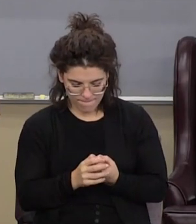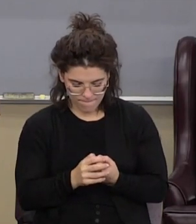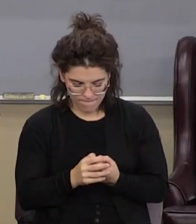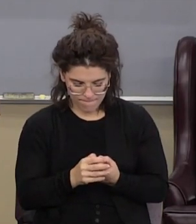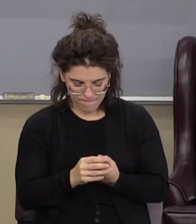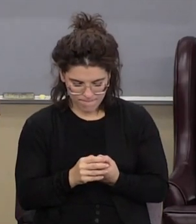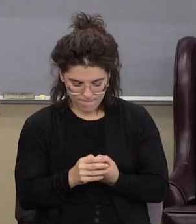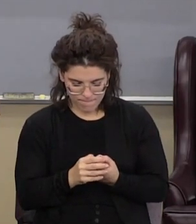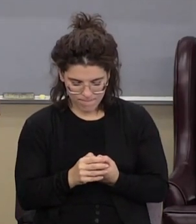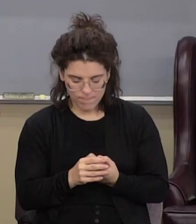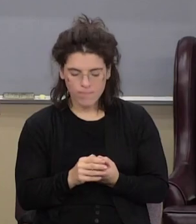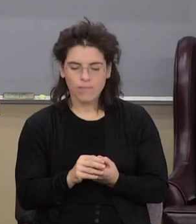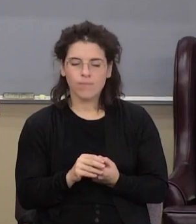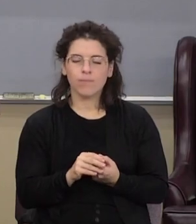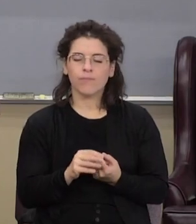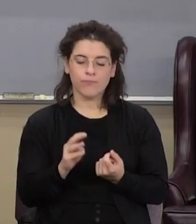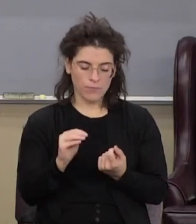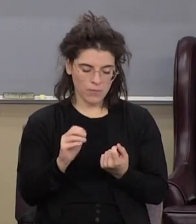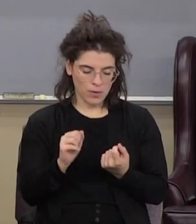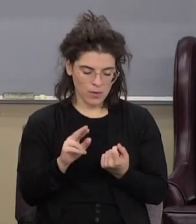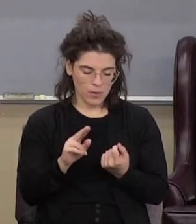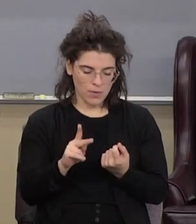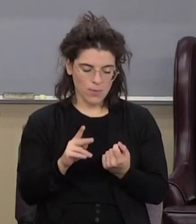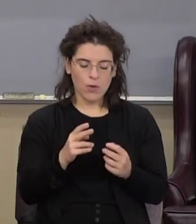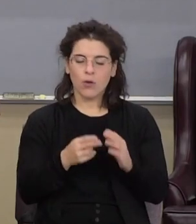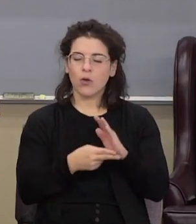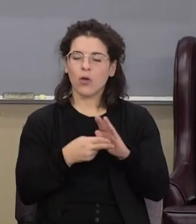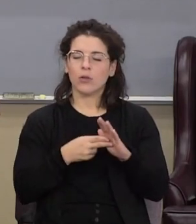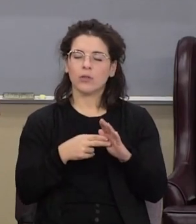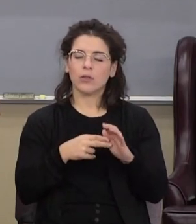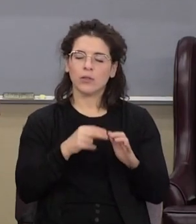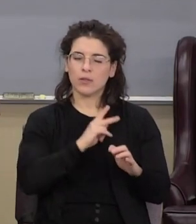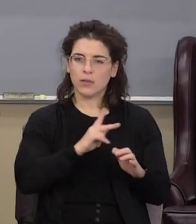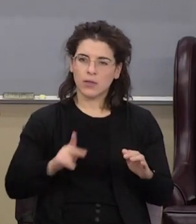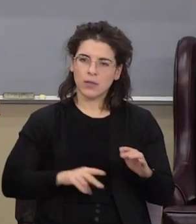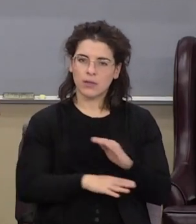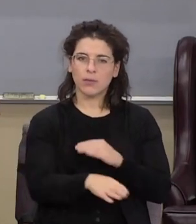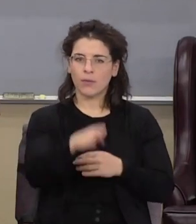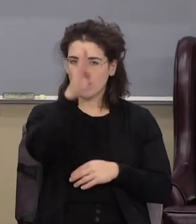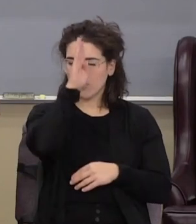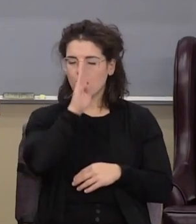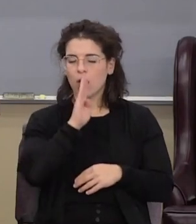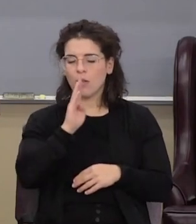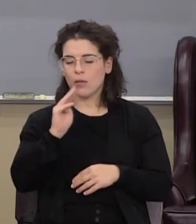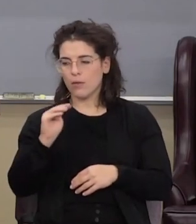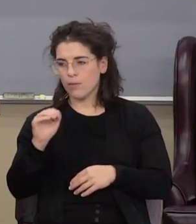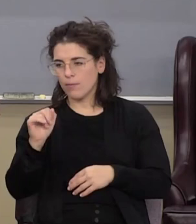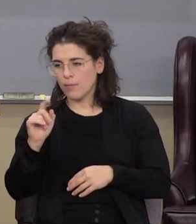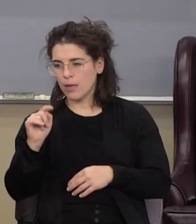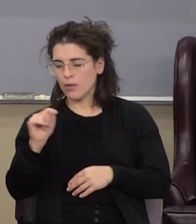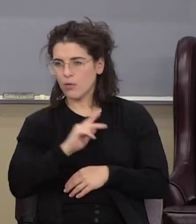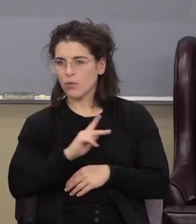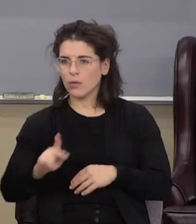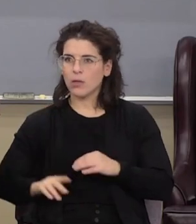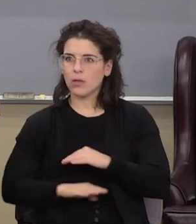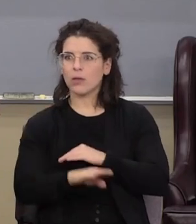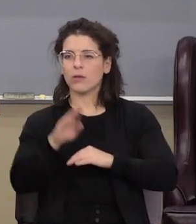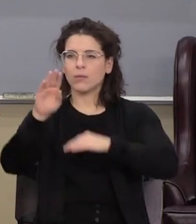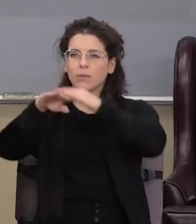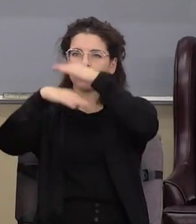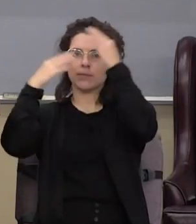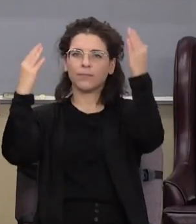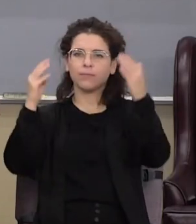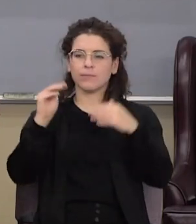Mark calls it the gospel of kingdom of God Matthew calls it the gospel of kingdom of heaven those two phrases Matthew uses the gospel the